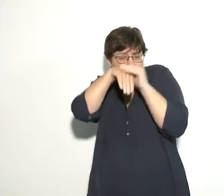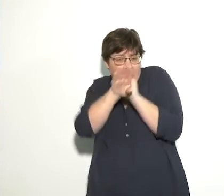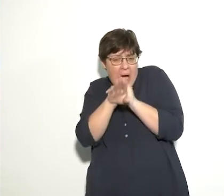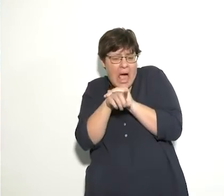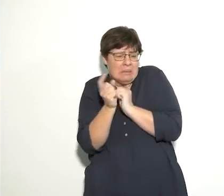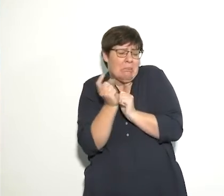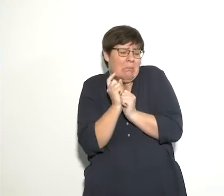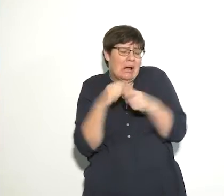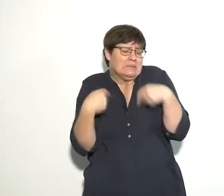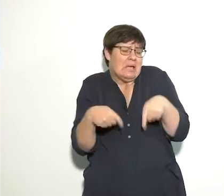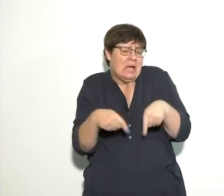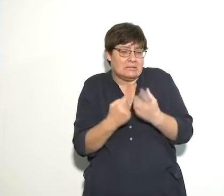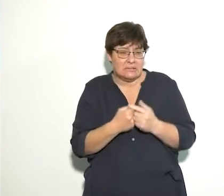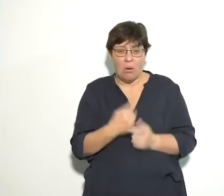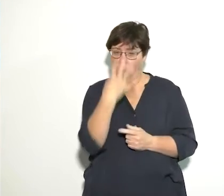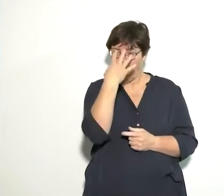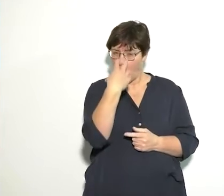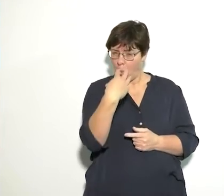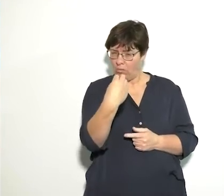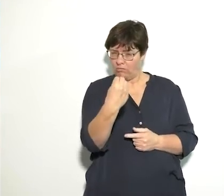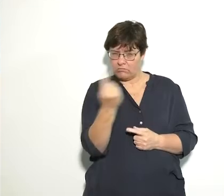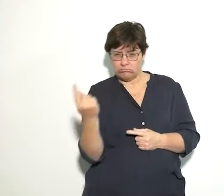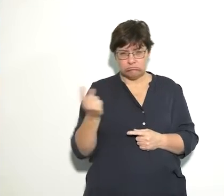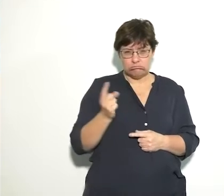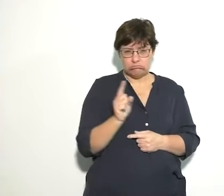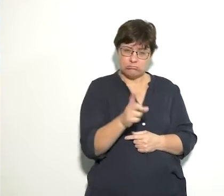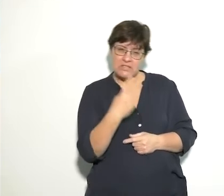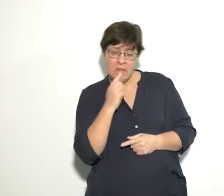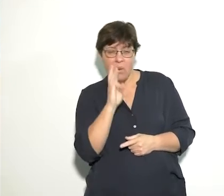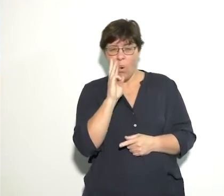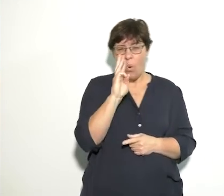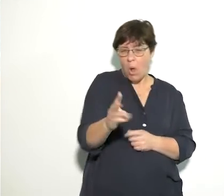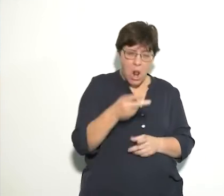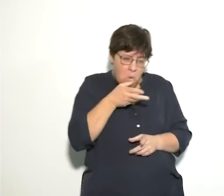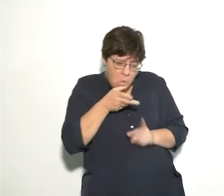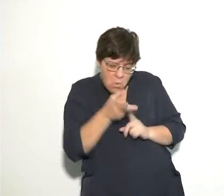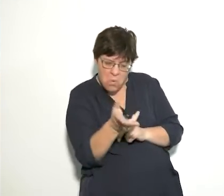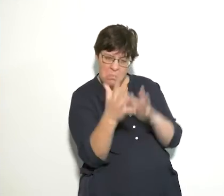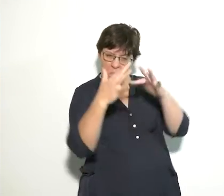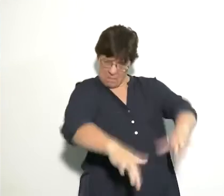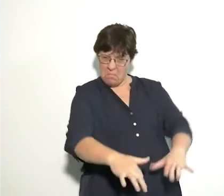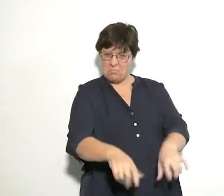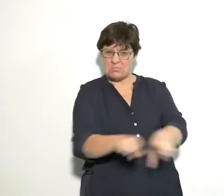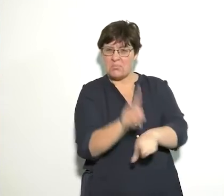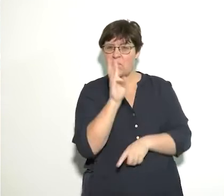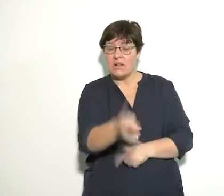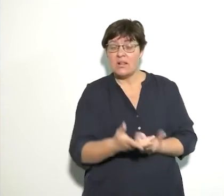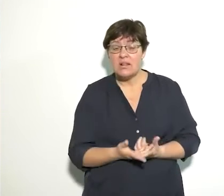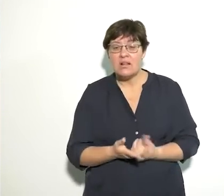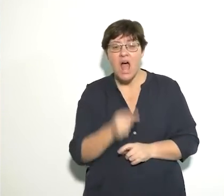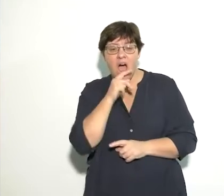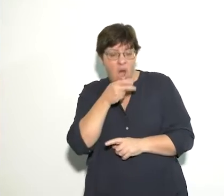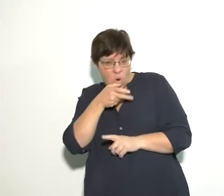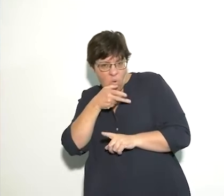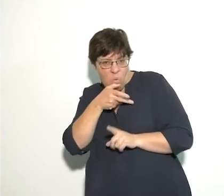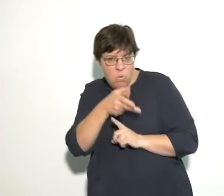And along came the wolf and he came and he said, I will blow your house down. And he